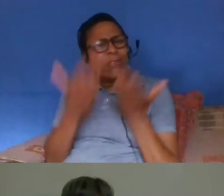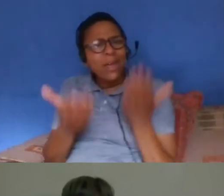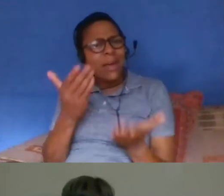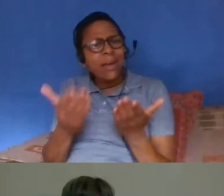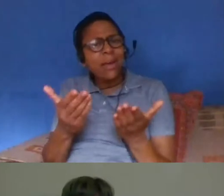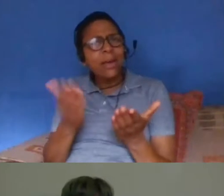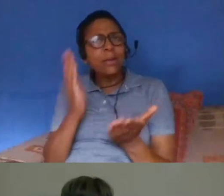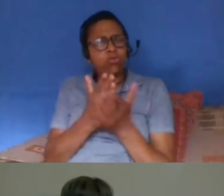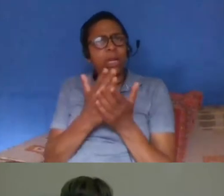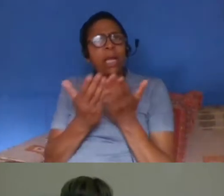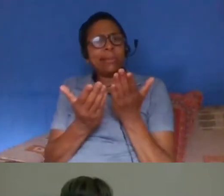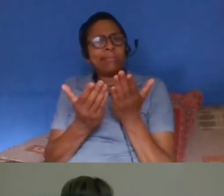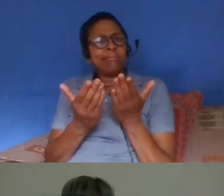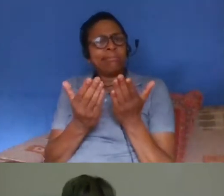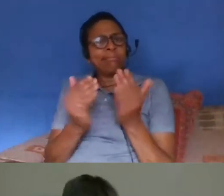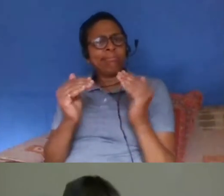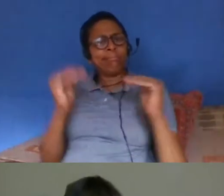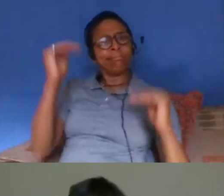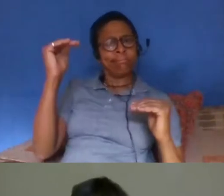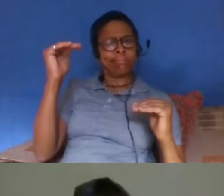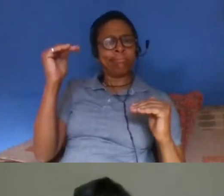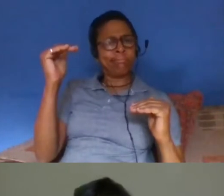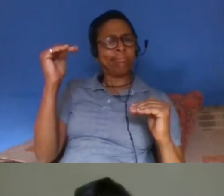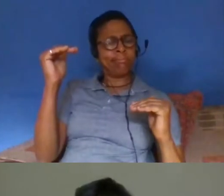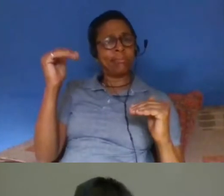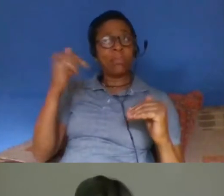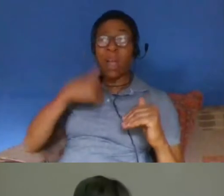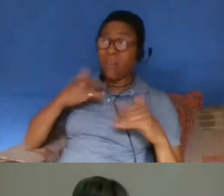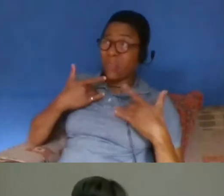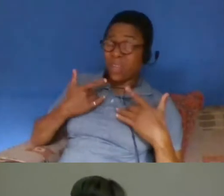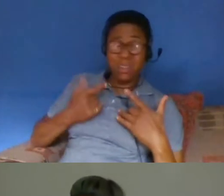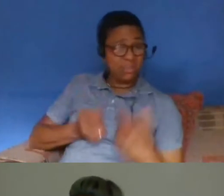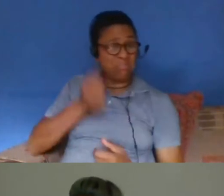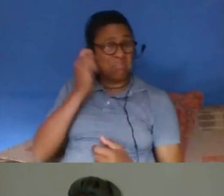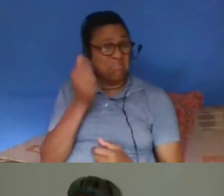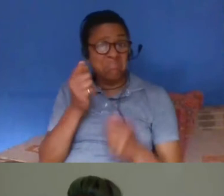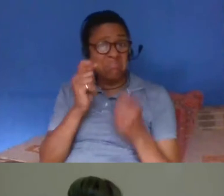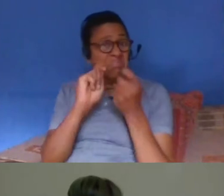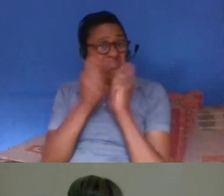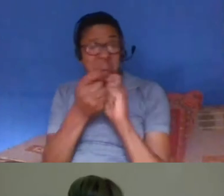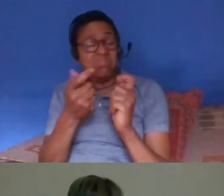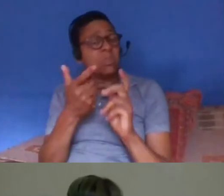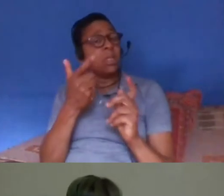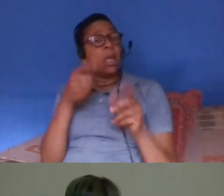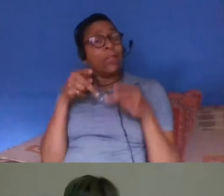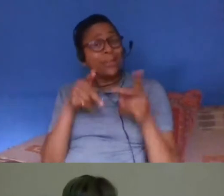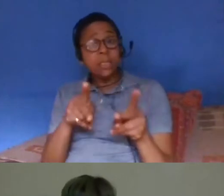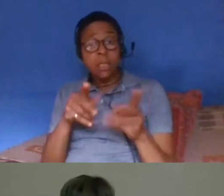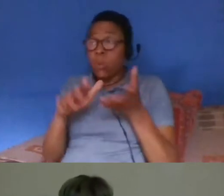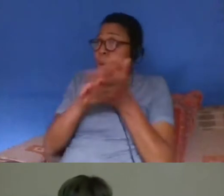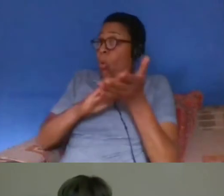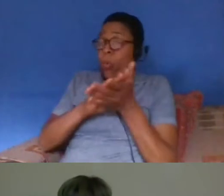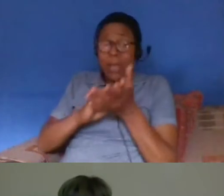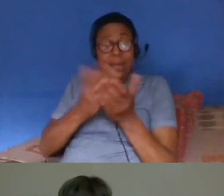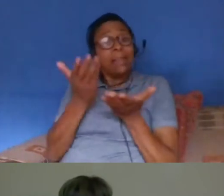to make some i think fairly sort of moderate um realistic proposals for um for change as